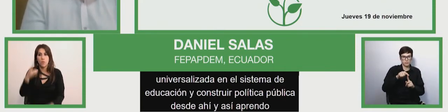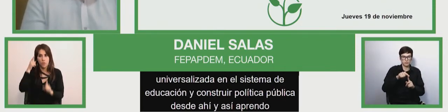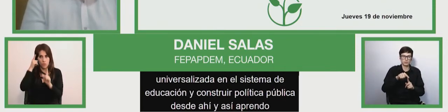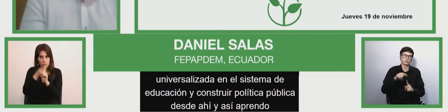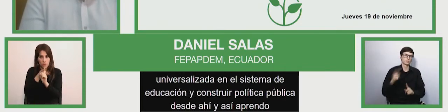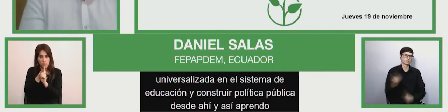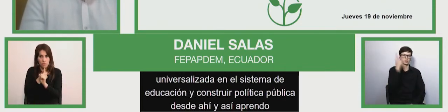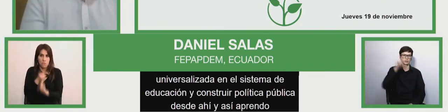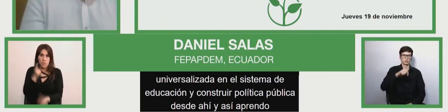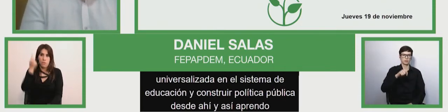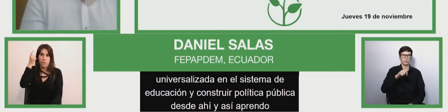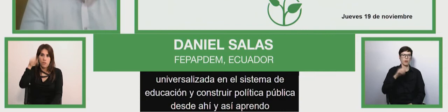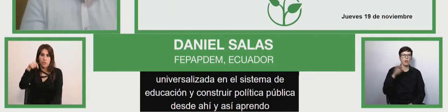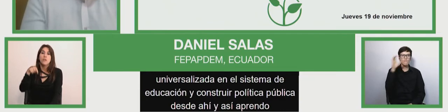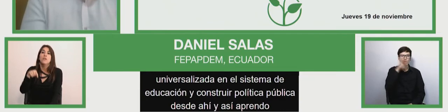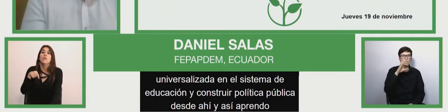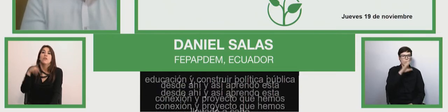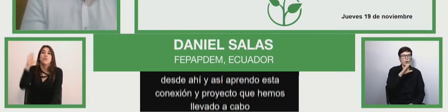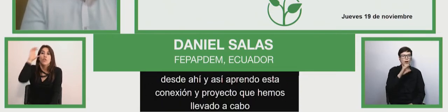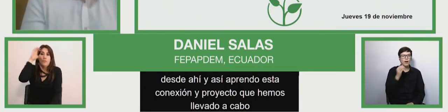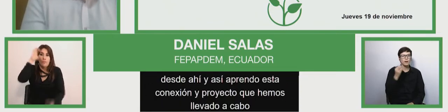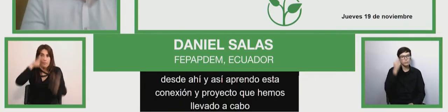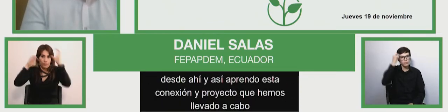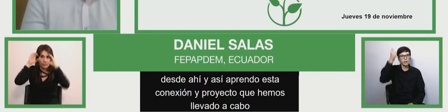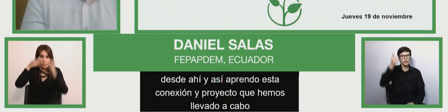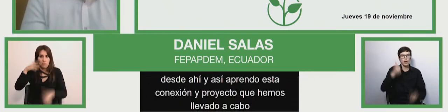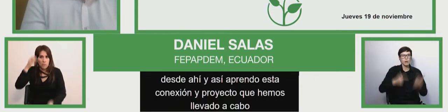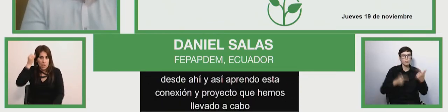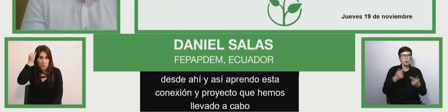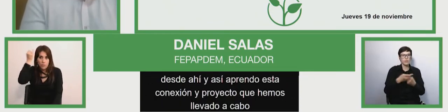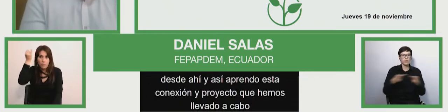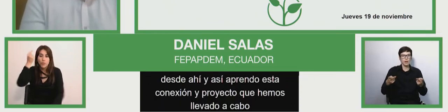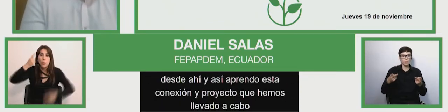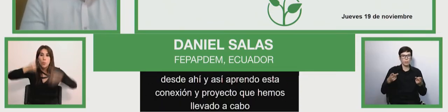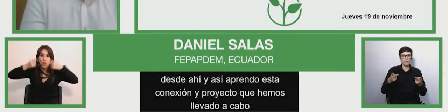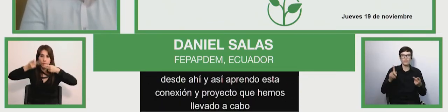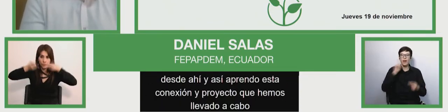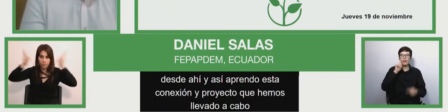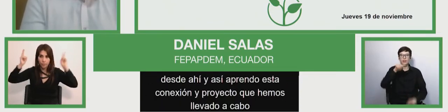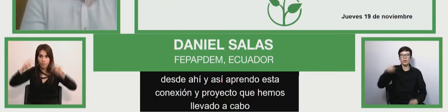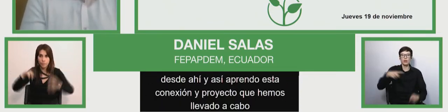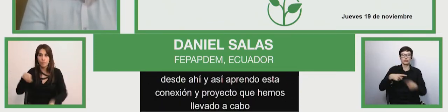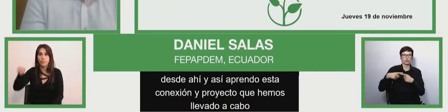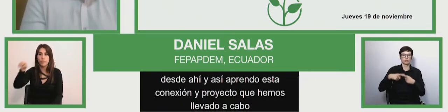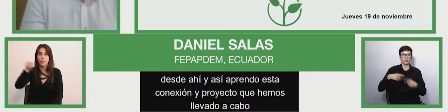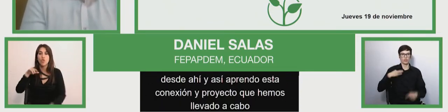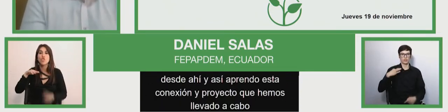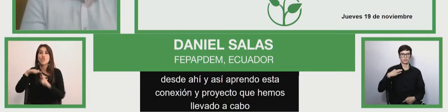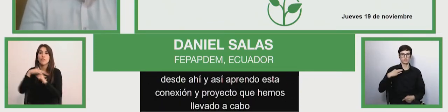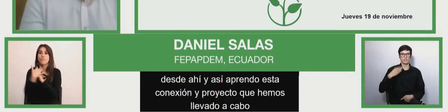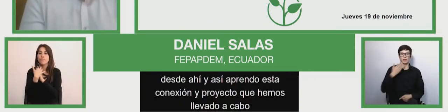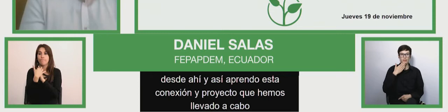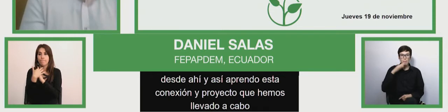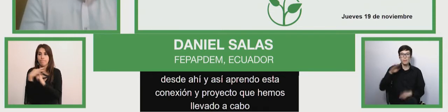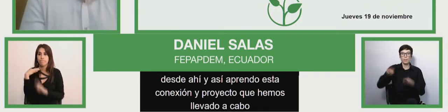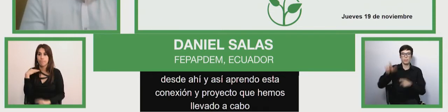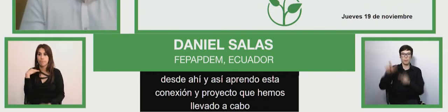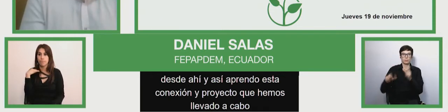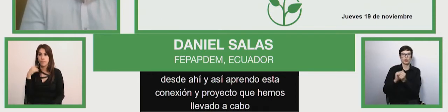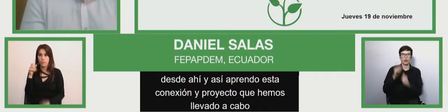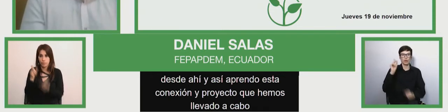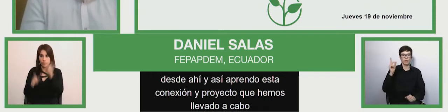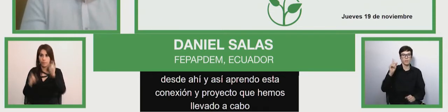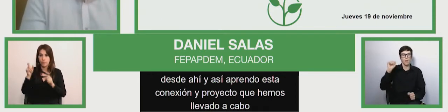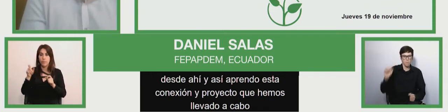the creation of public policy from incidents of civil society and and direct incidents of whoever